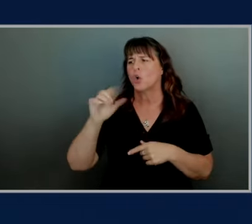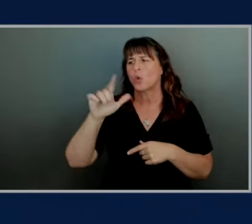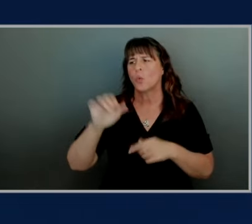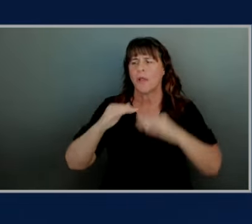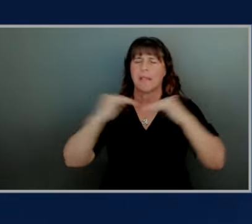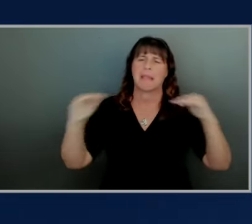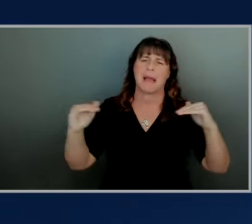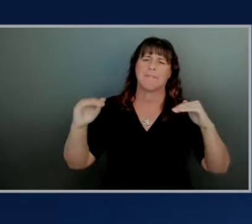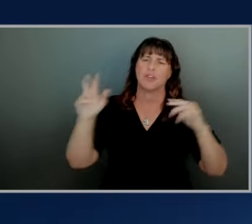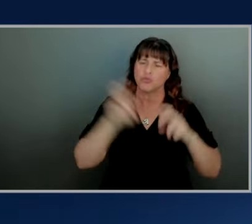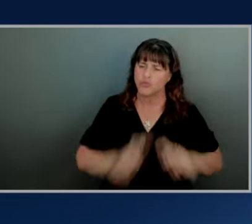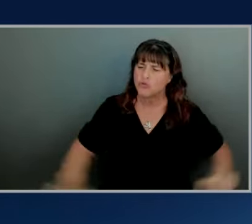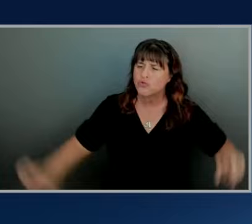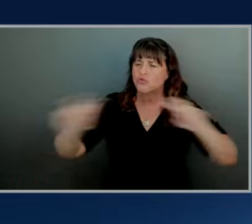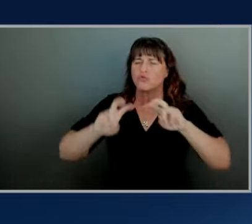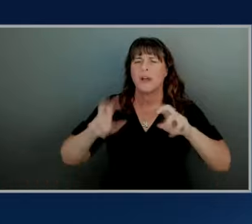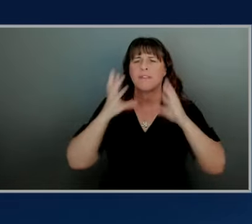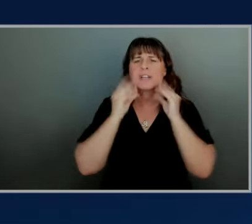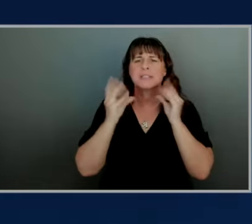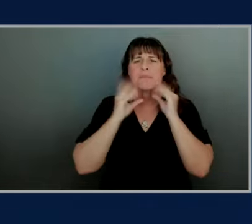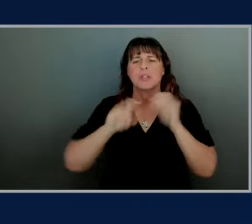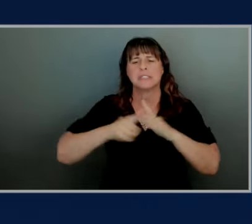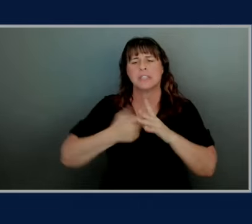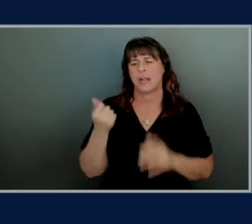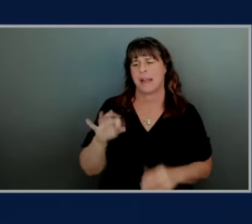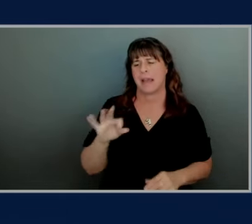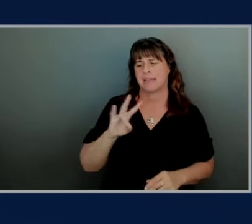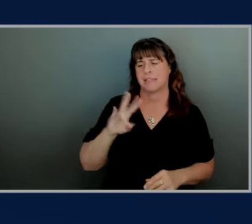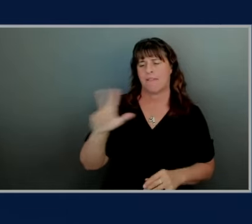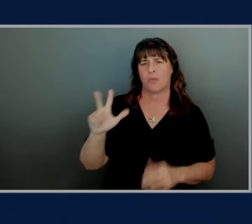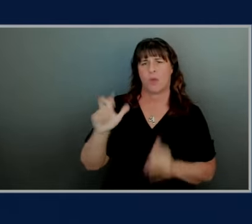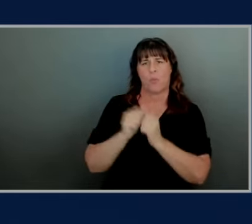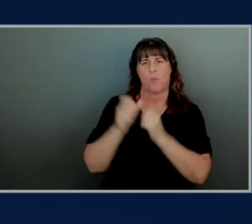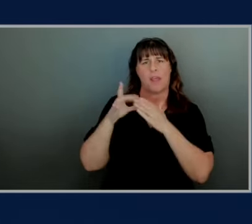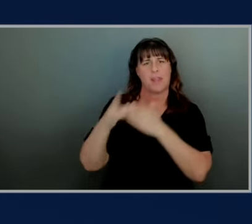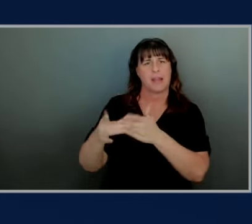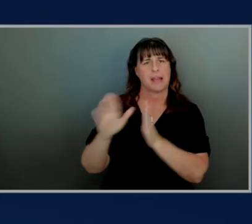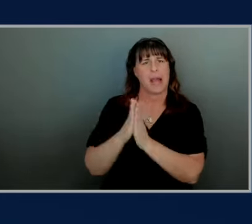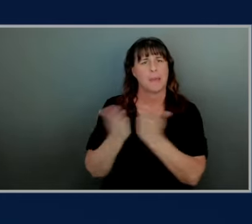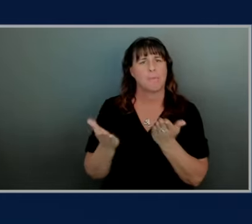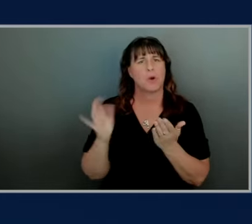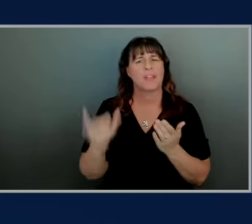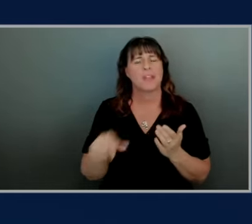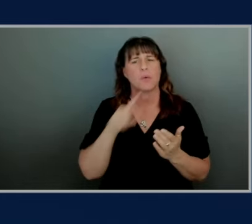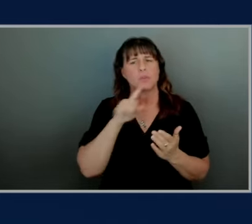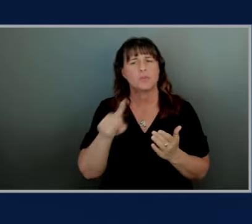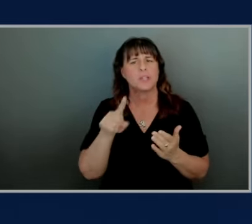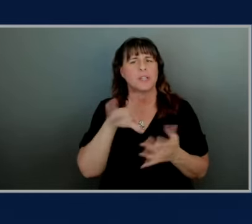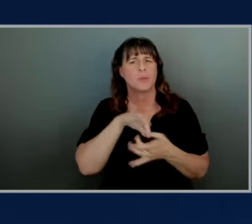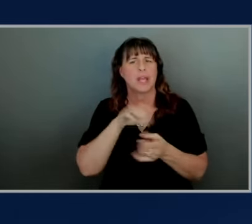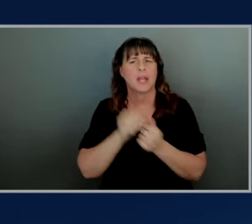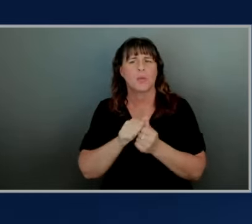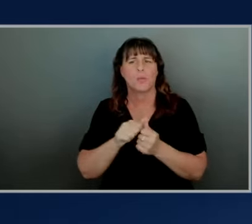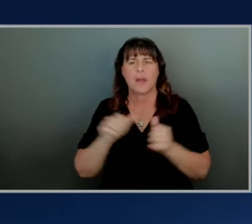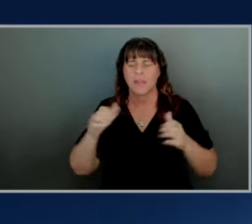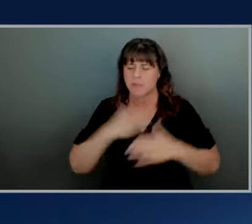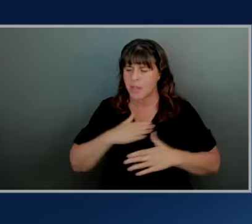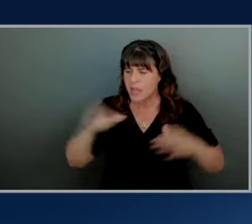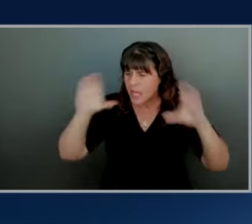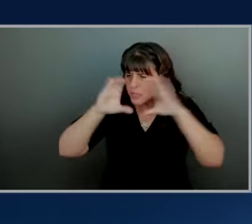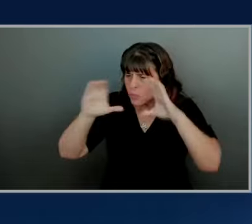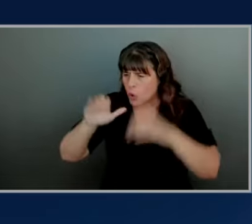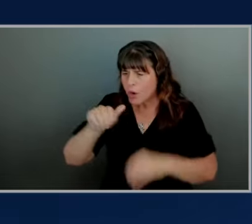it started in 1973 with a guidebook that was you know all about exploring Asia on a